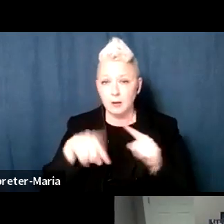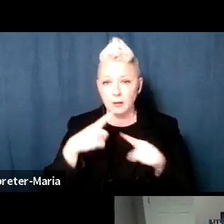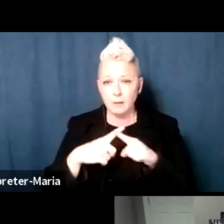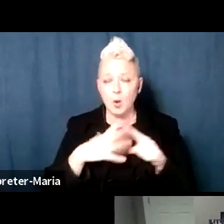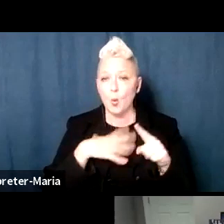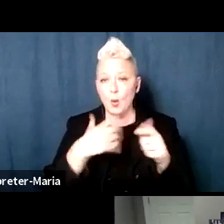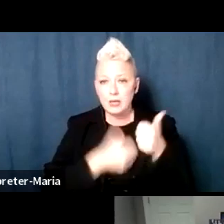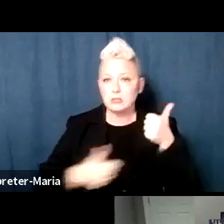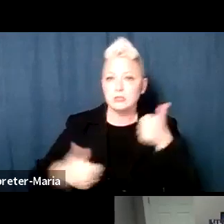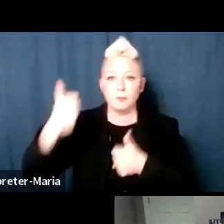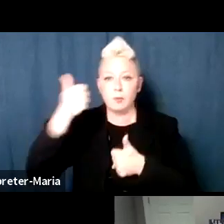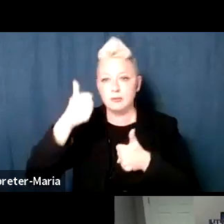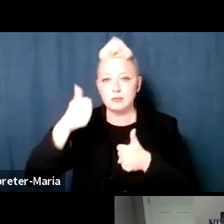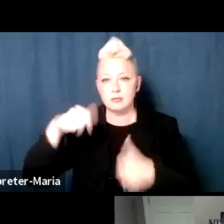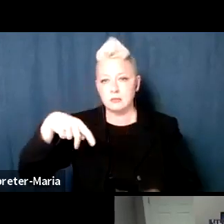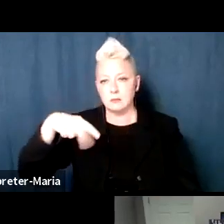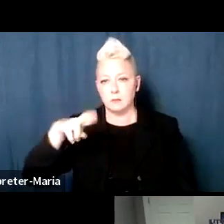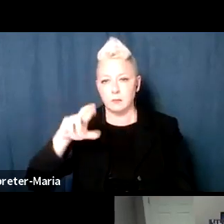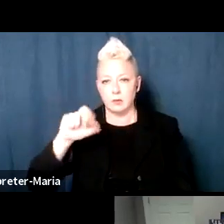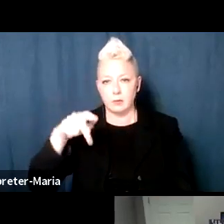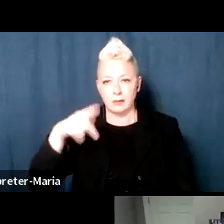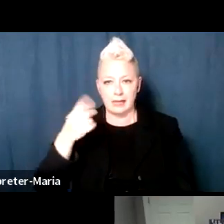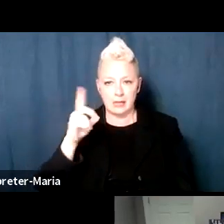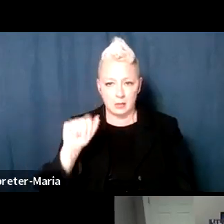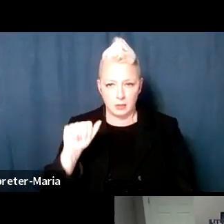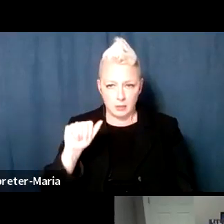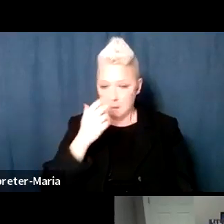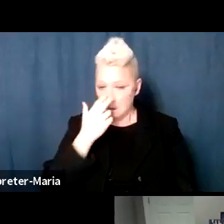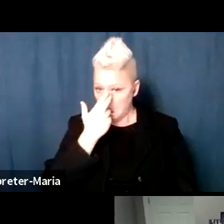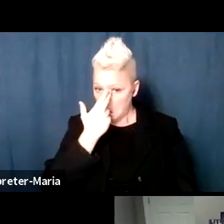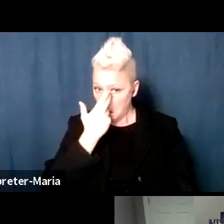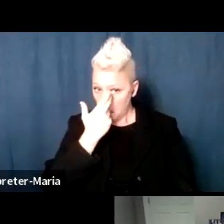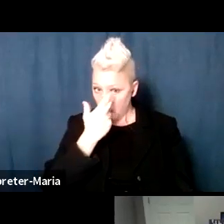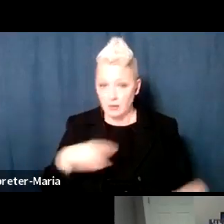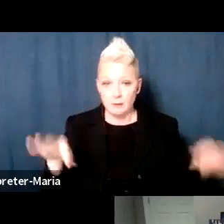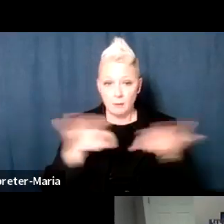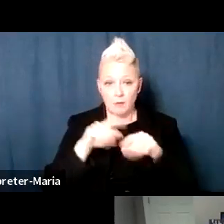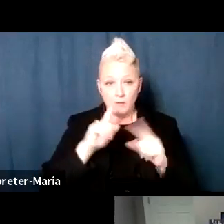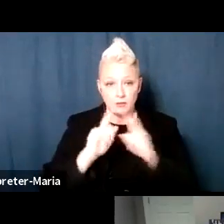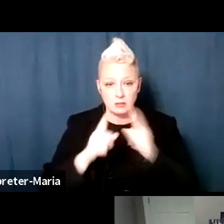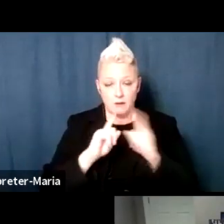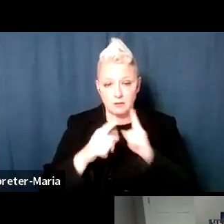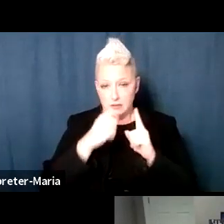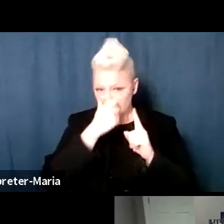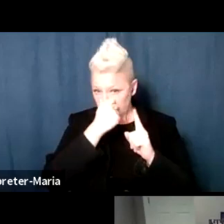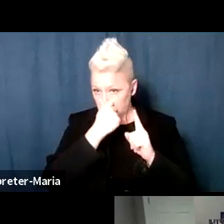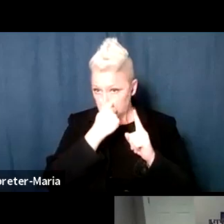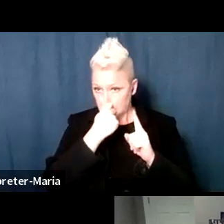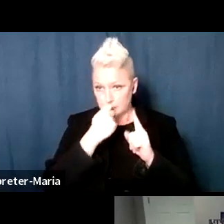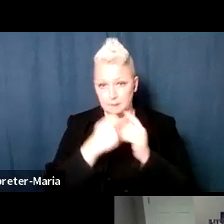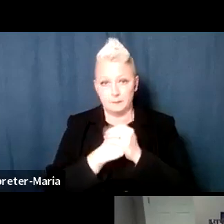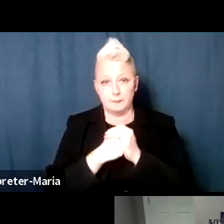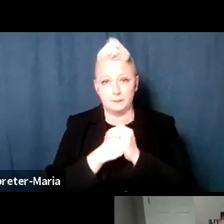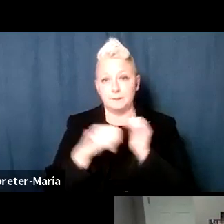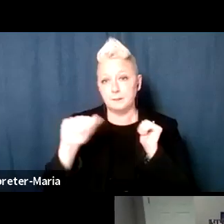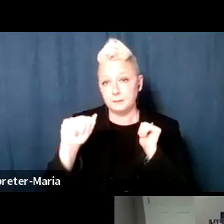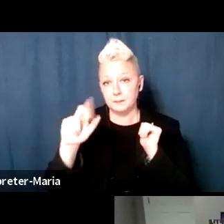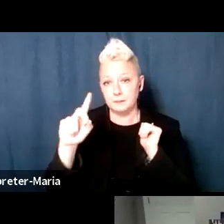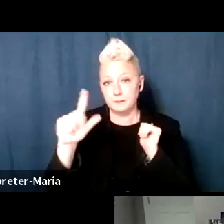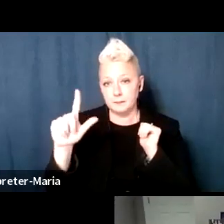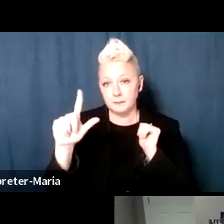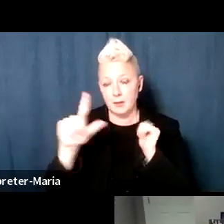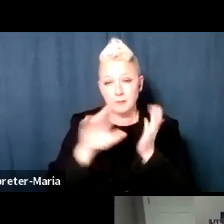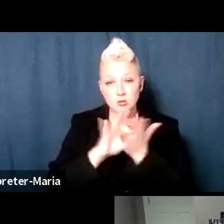supremacist propaganda. I want to point this out. I think it's very important for this conversation. So ADL has been